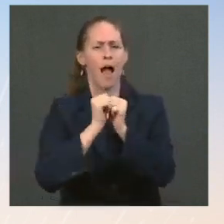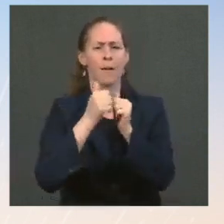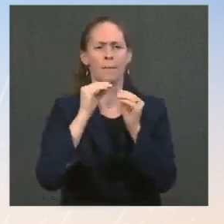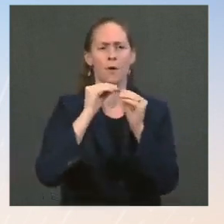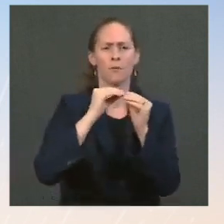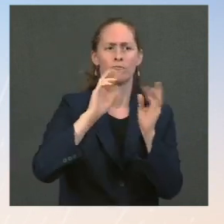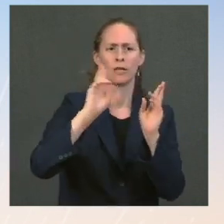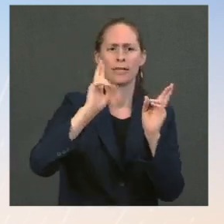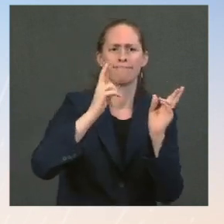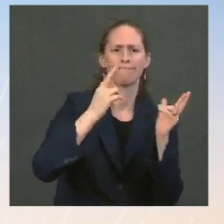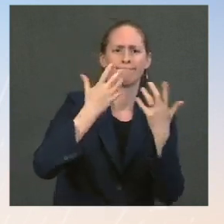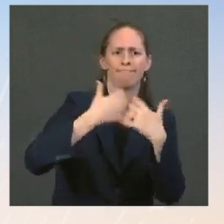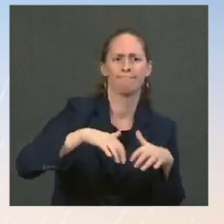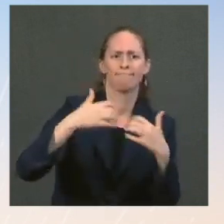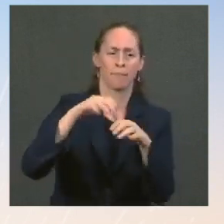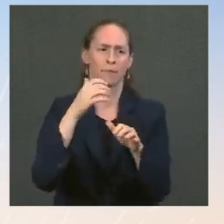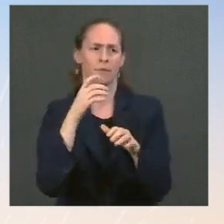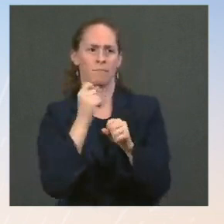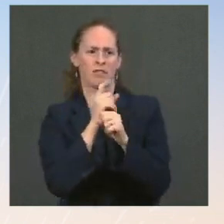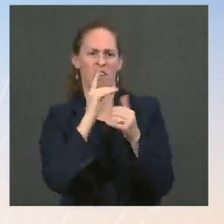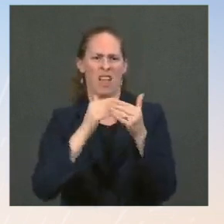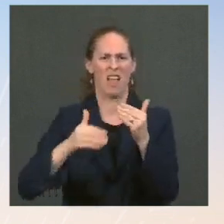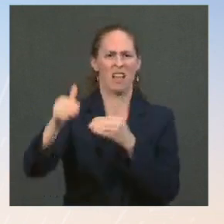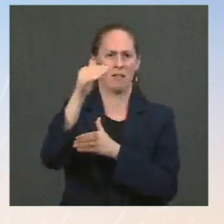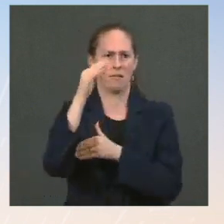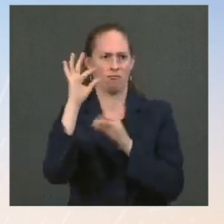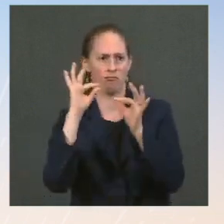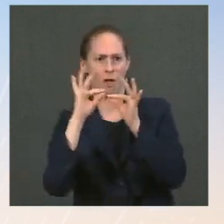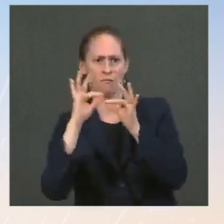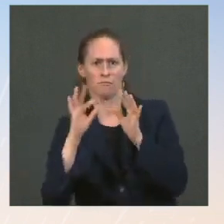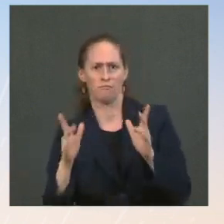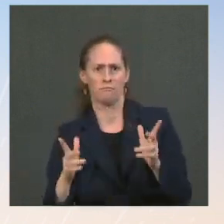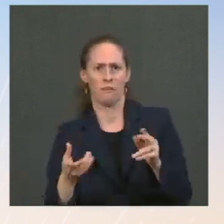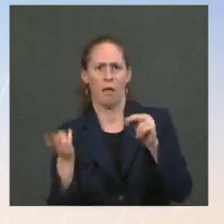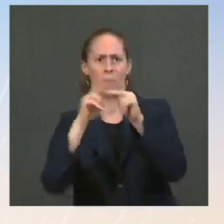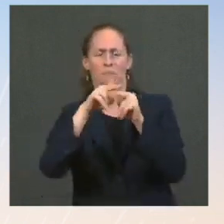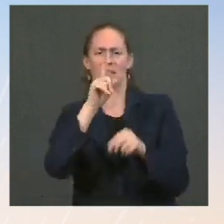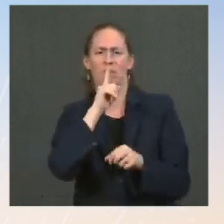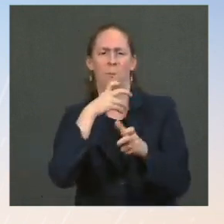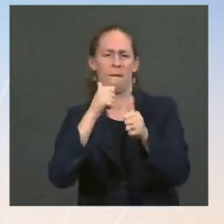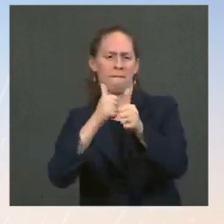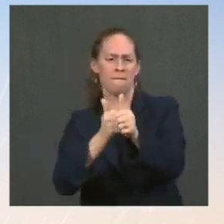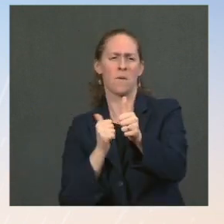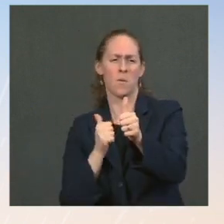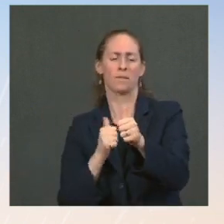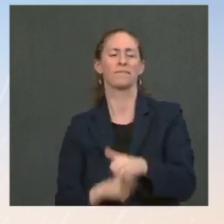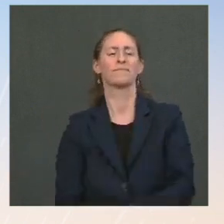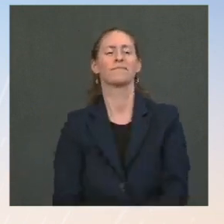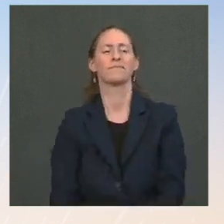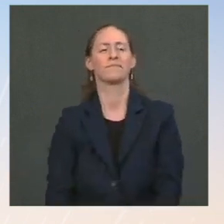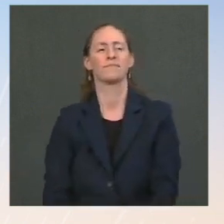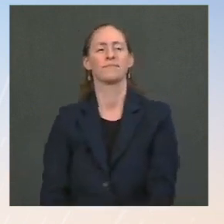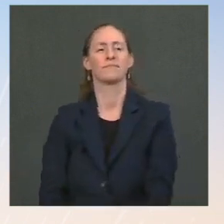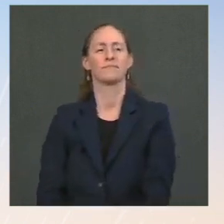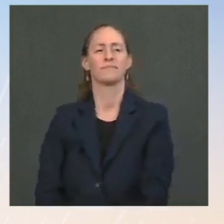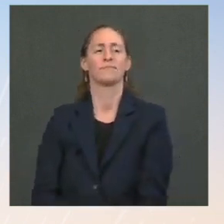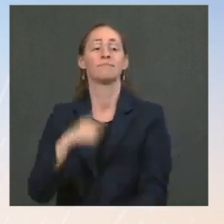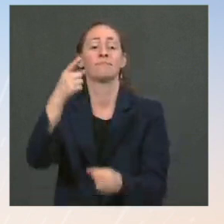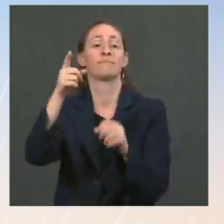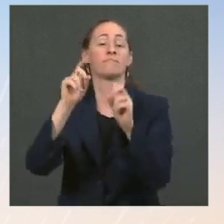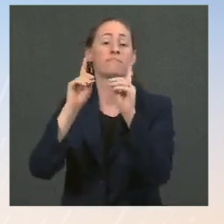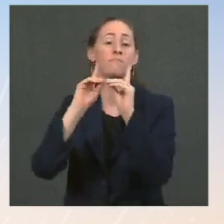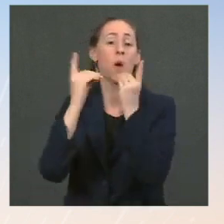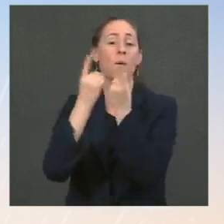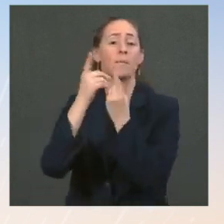prices here within the purview of what we have. In the Department of Transportation, extended and amended an emergency declaration offering temporary flexibility